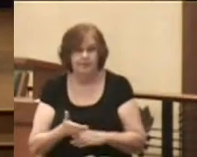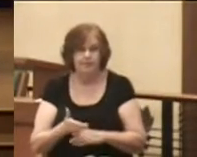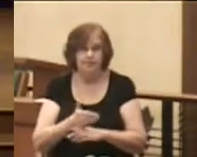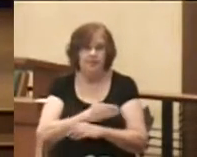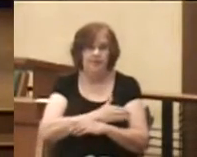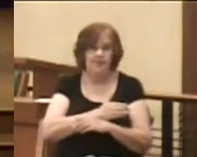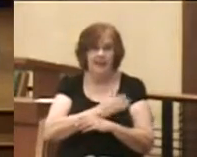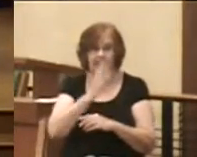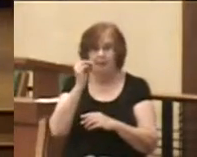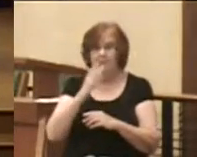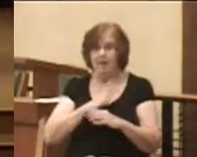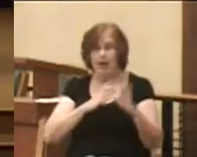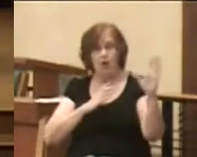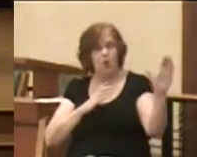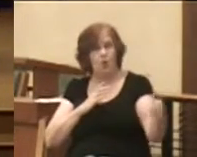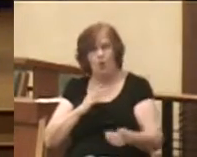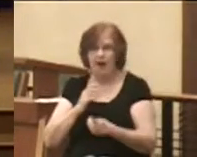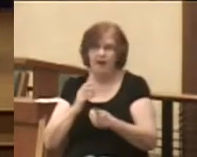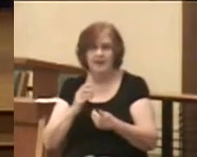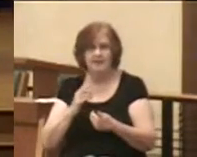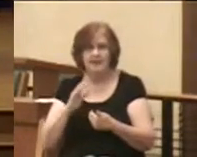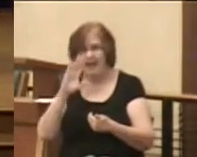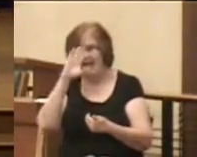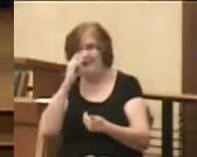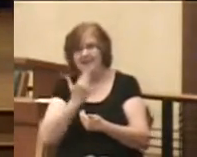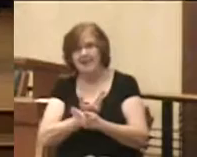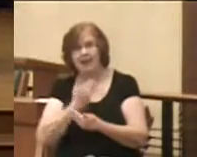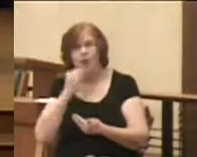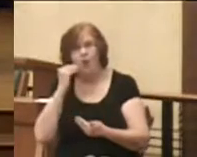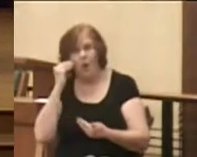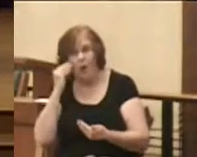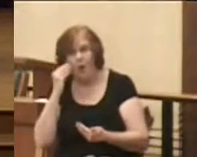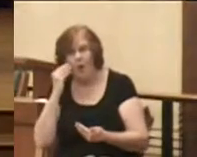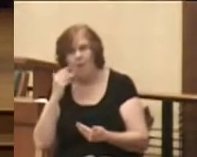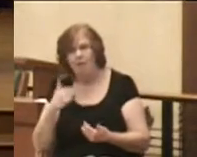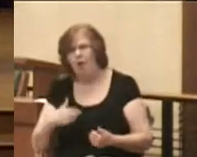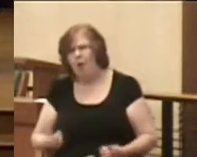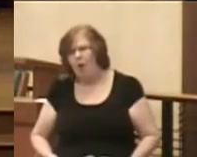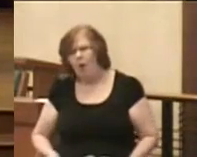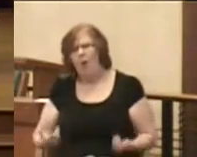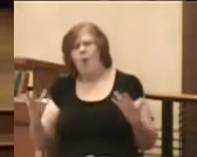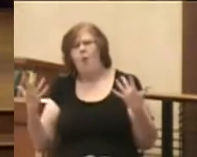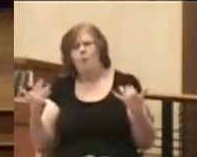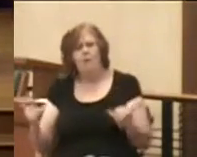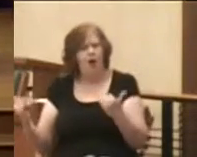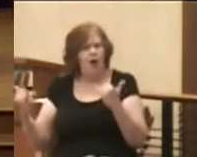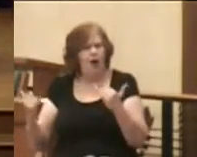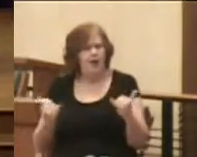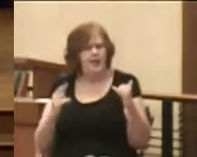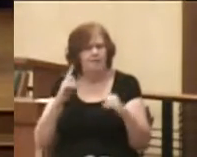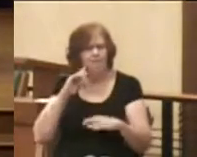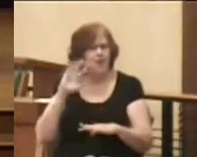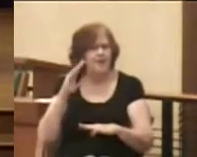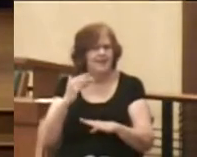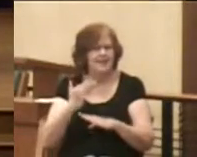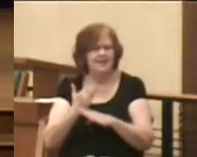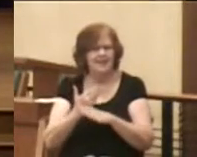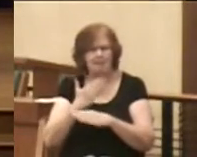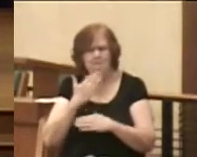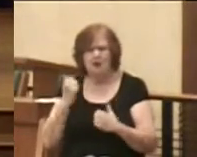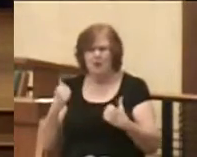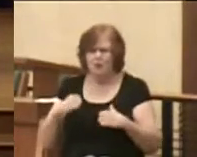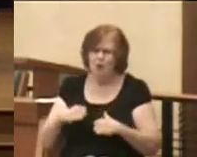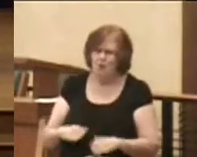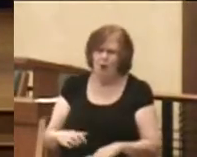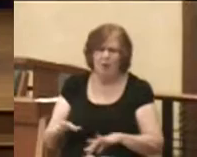man welcomes a wayward son home. And throws an extravagant party for him. The best robe, a ring